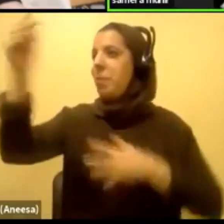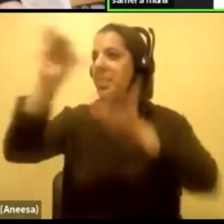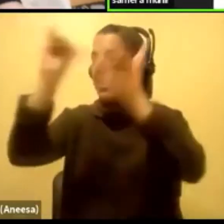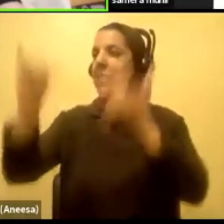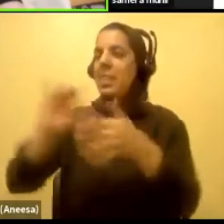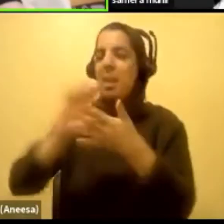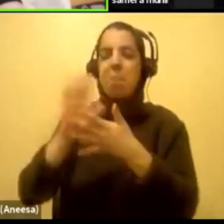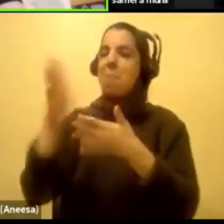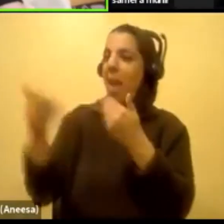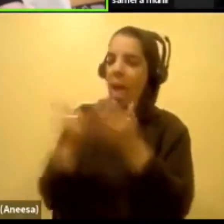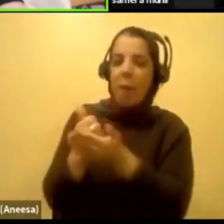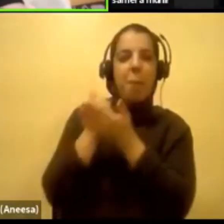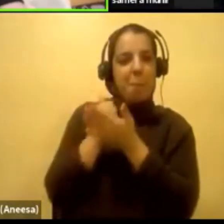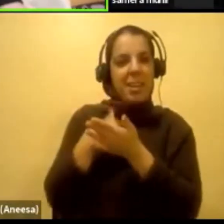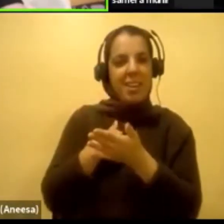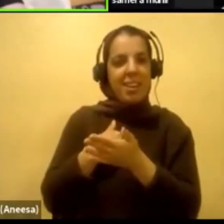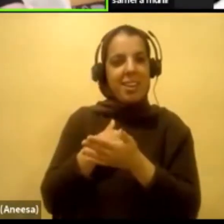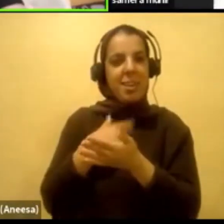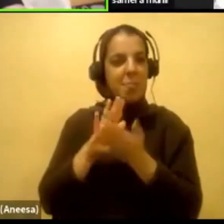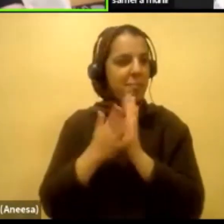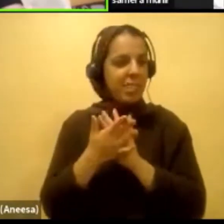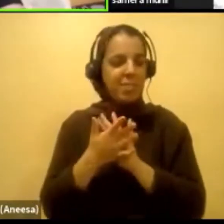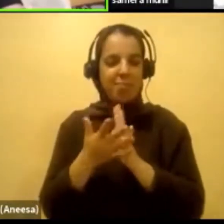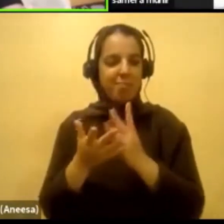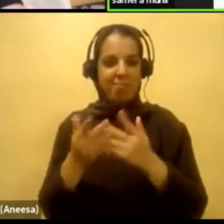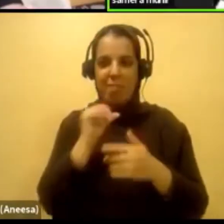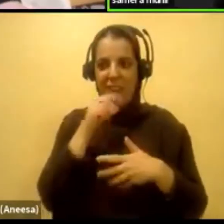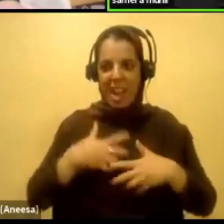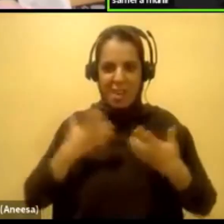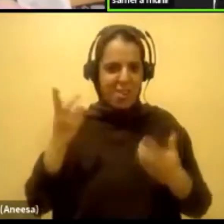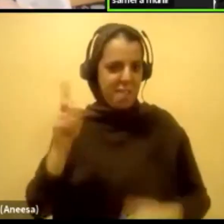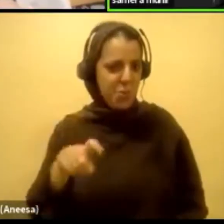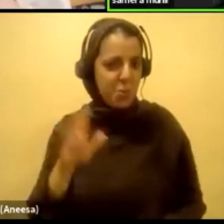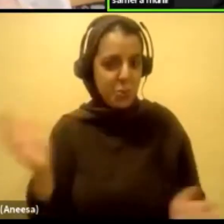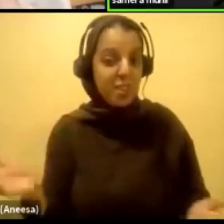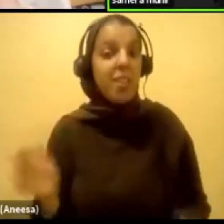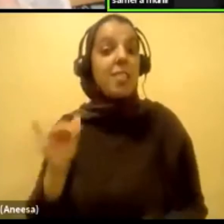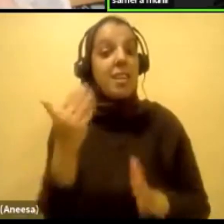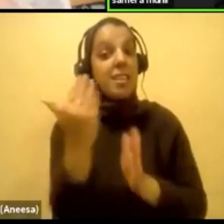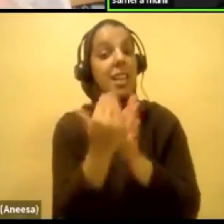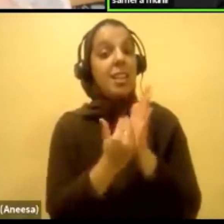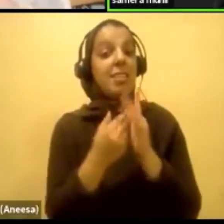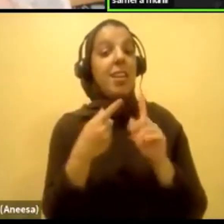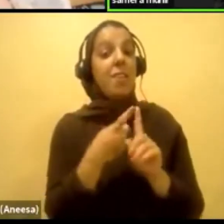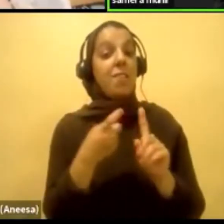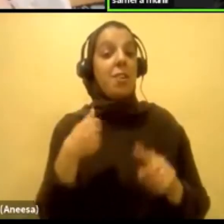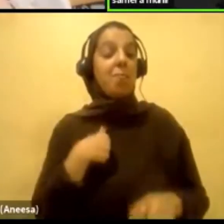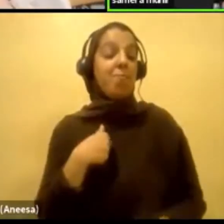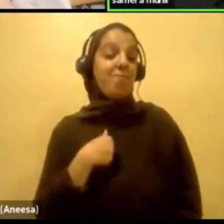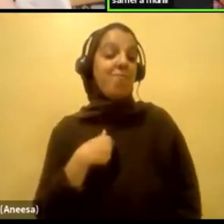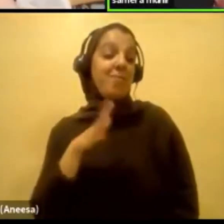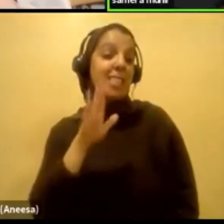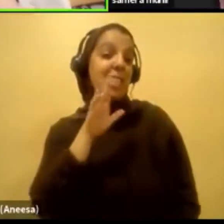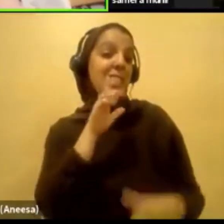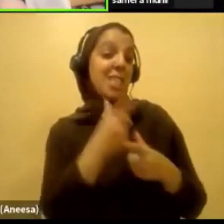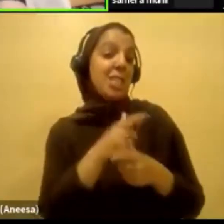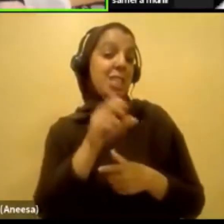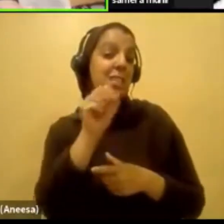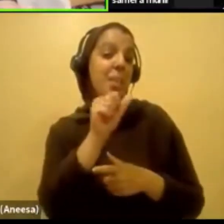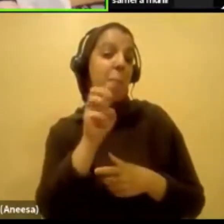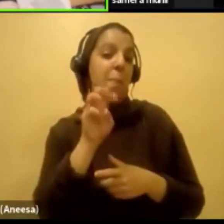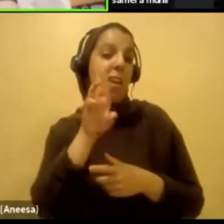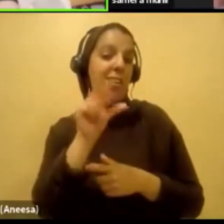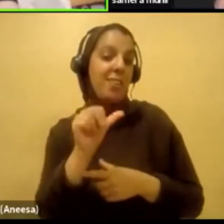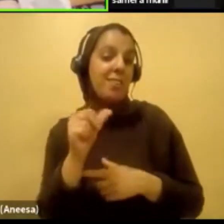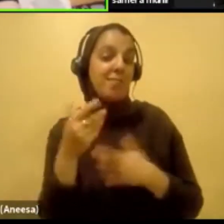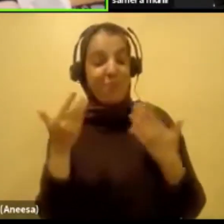to get the basics done. So yeah, that's a lesson from Bhaji Samara. Okay. So there